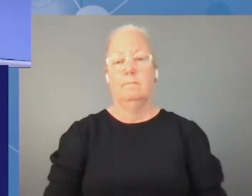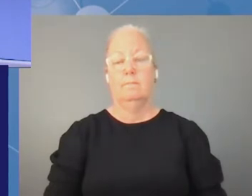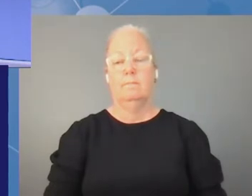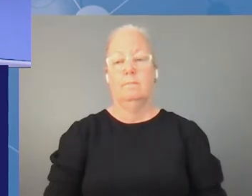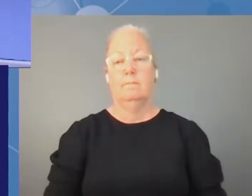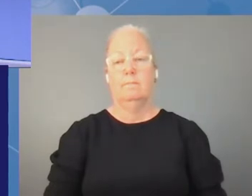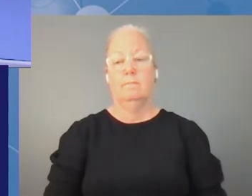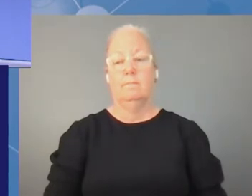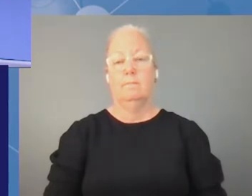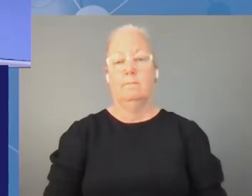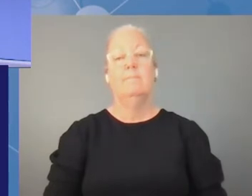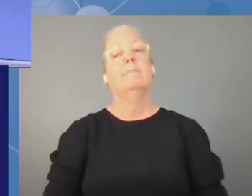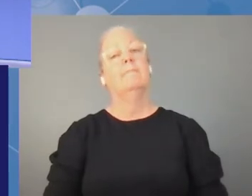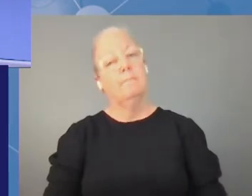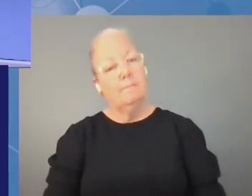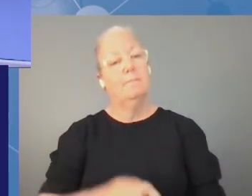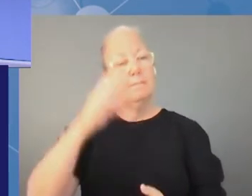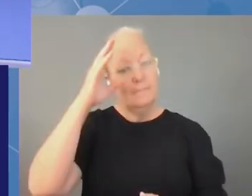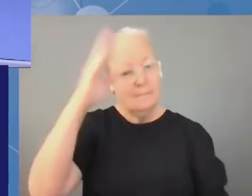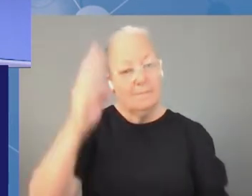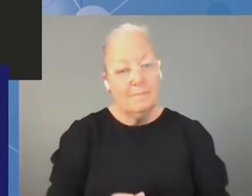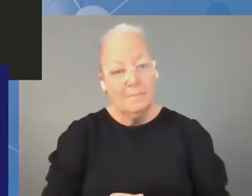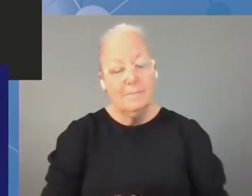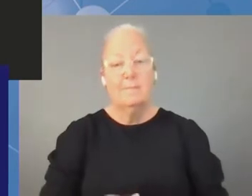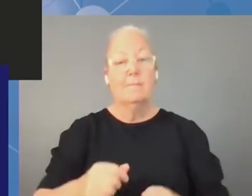Hello. Hello, dear.